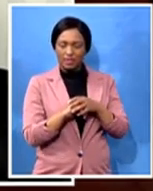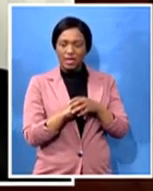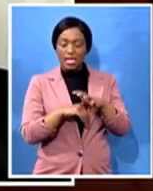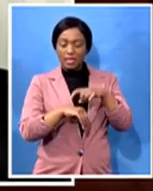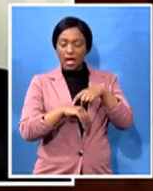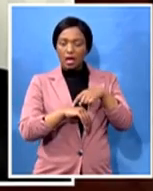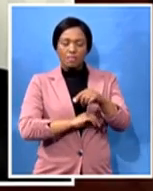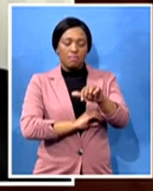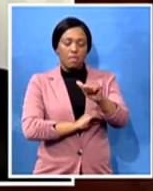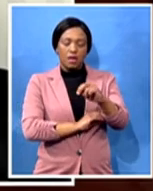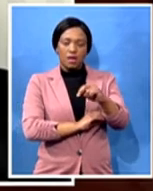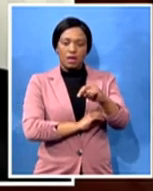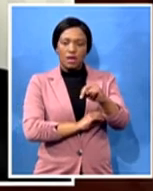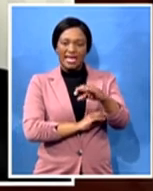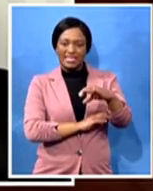its military wing